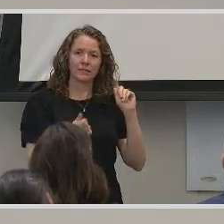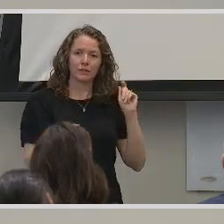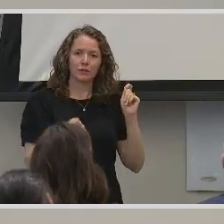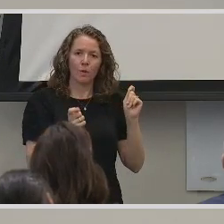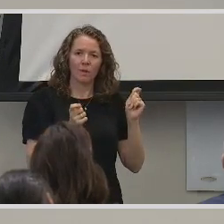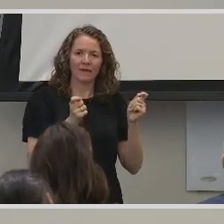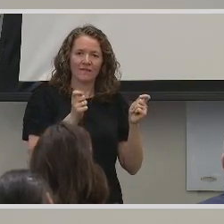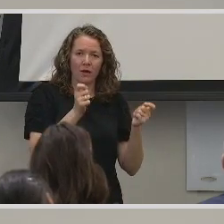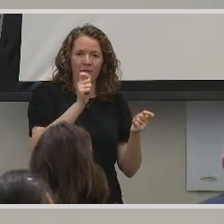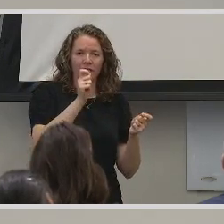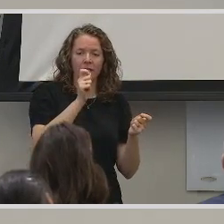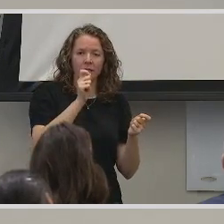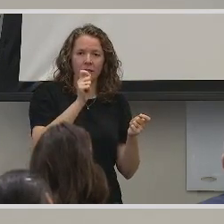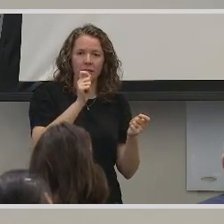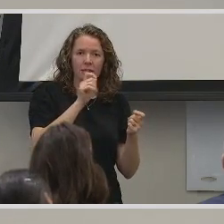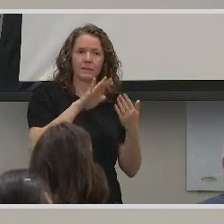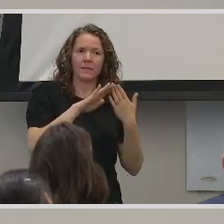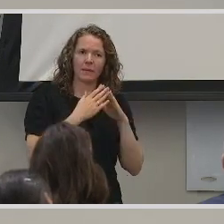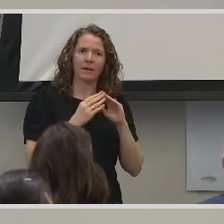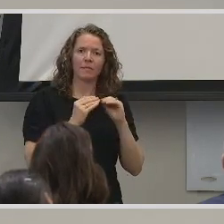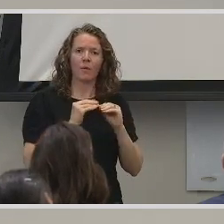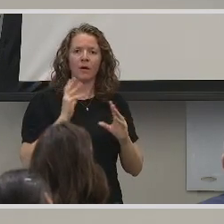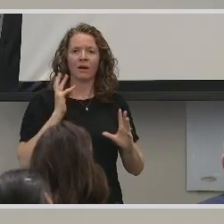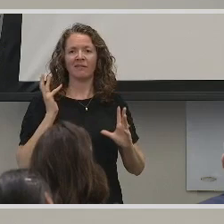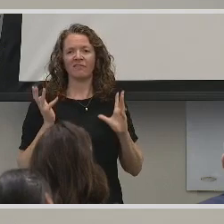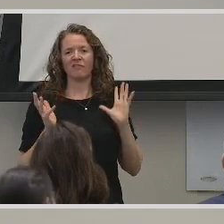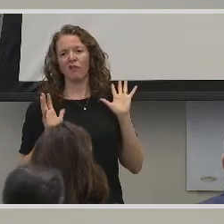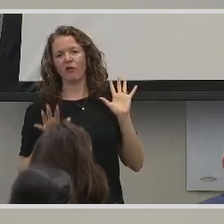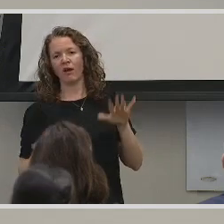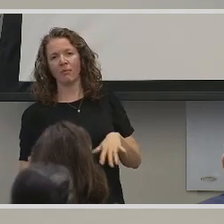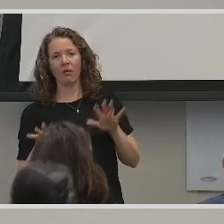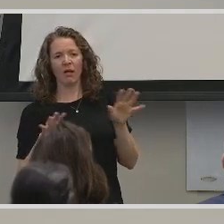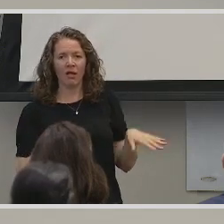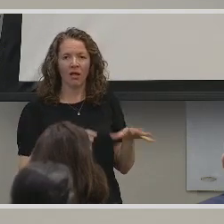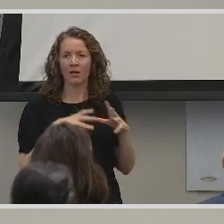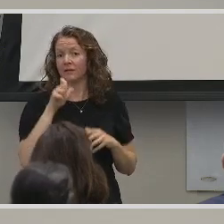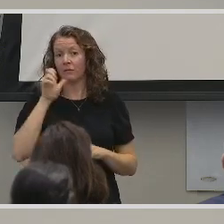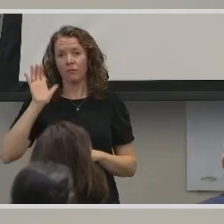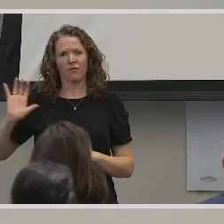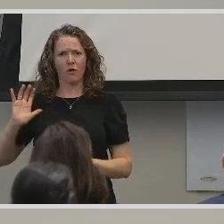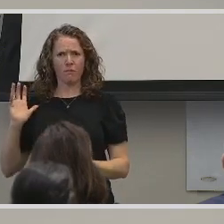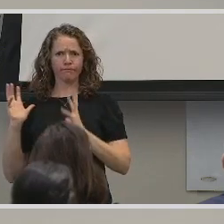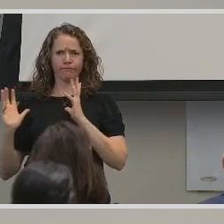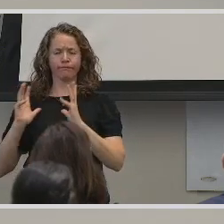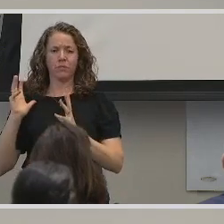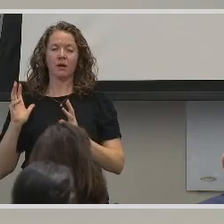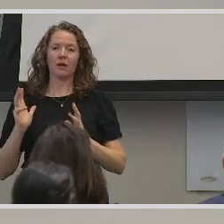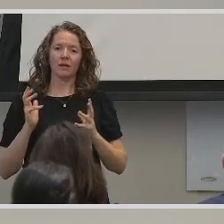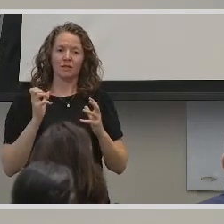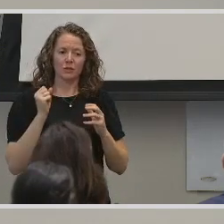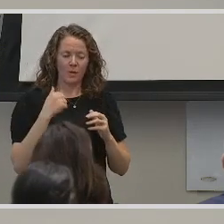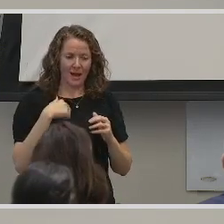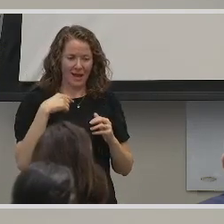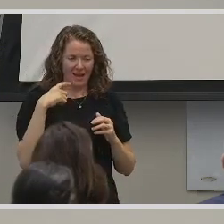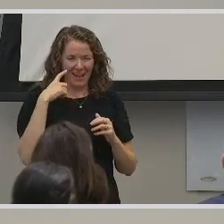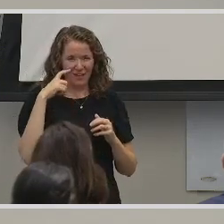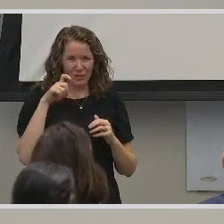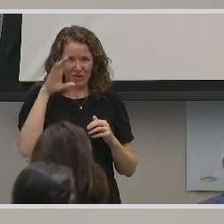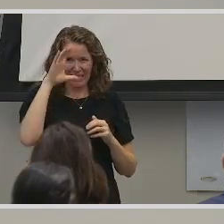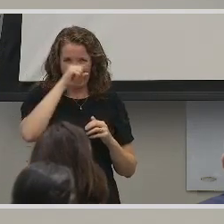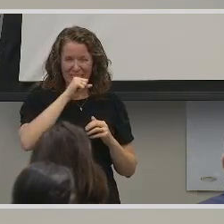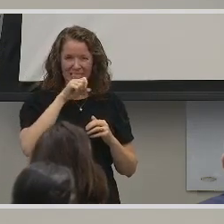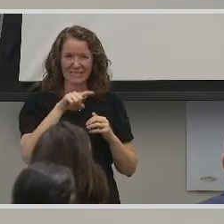and becoming more informal, more casual, not as formal as it used to be. So if I have to guess, it's